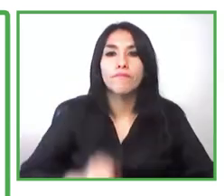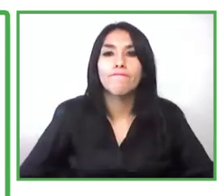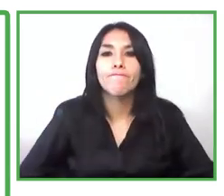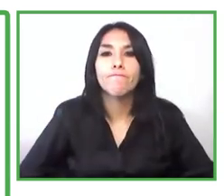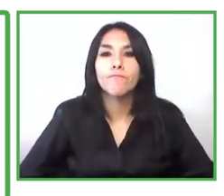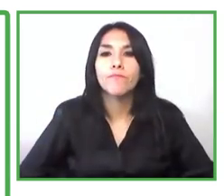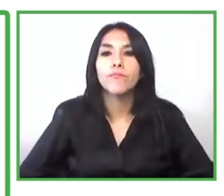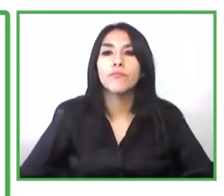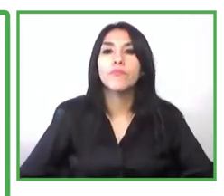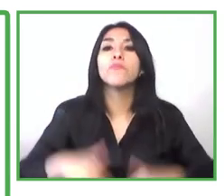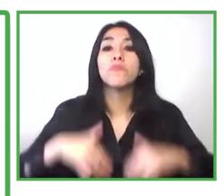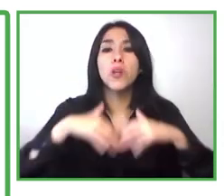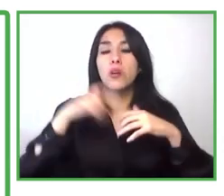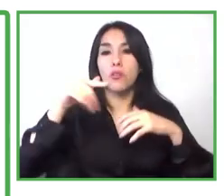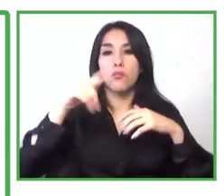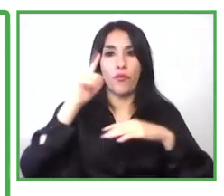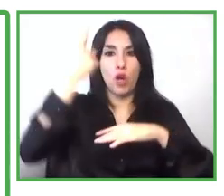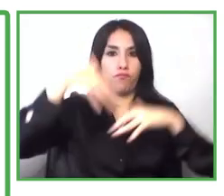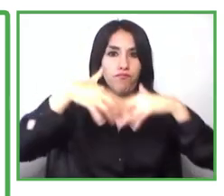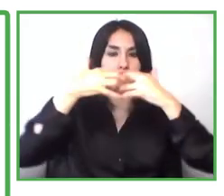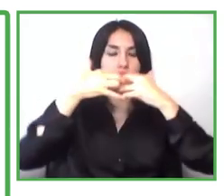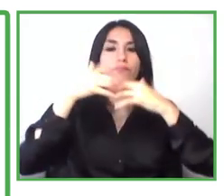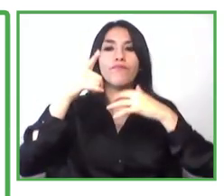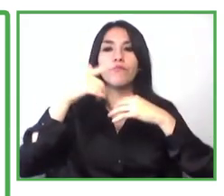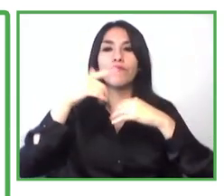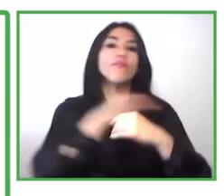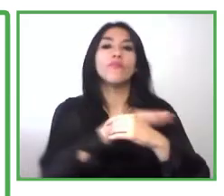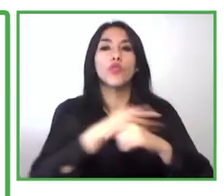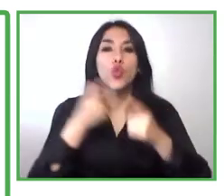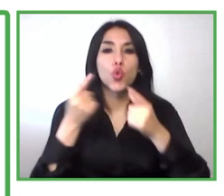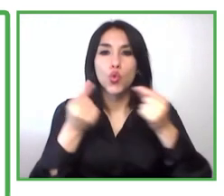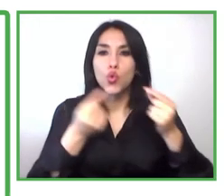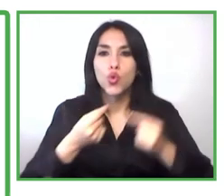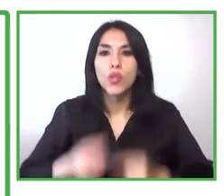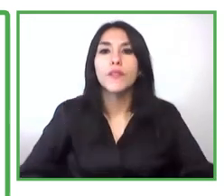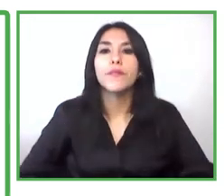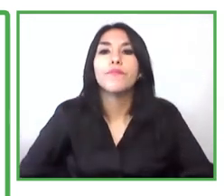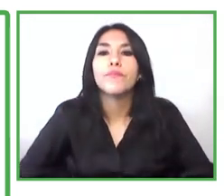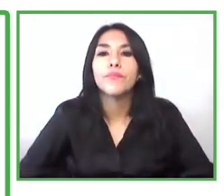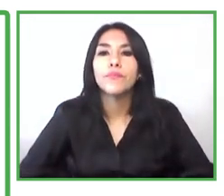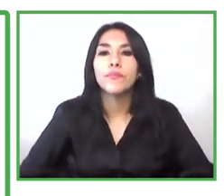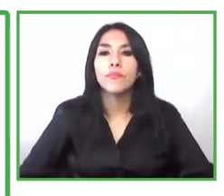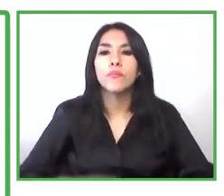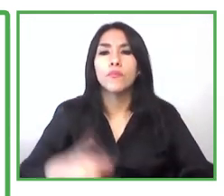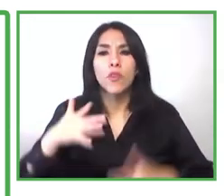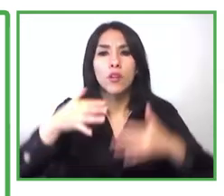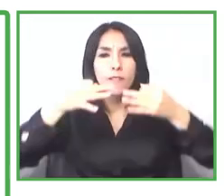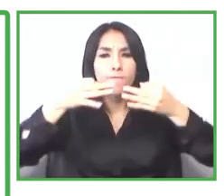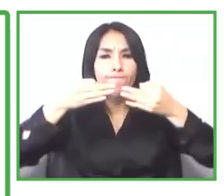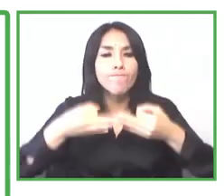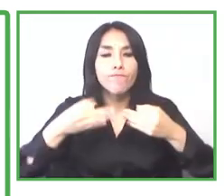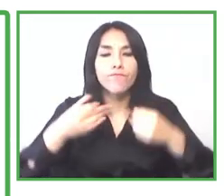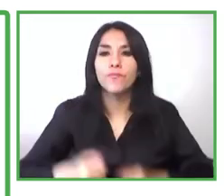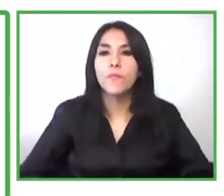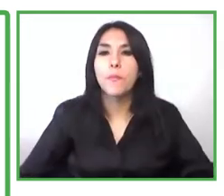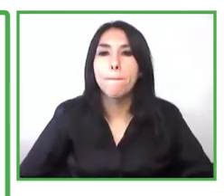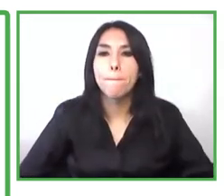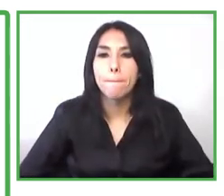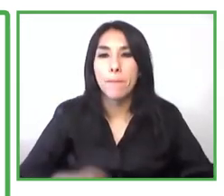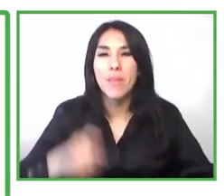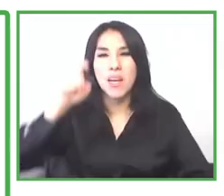that we made it specifically to the needs of each of our entrepreneurs